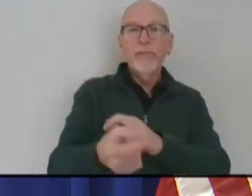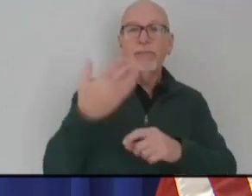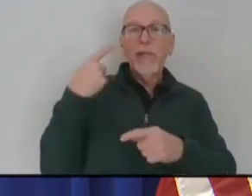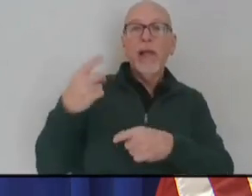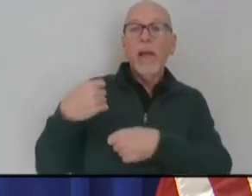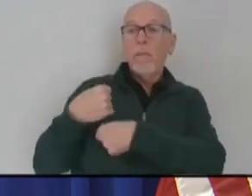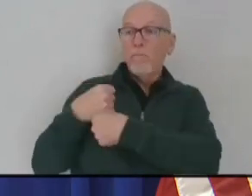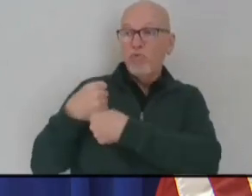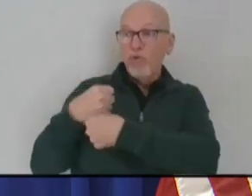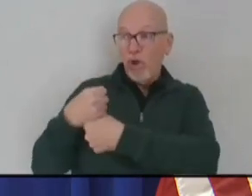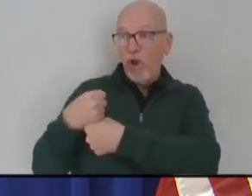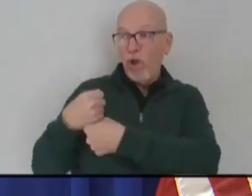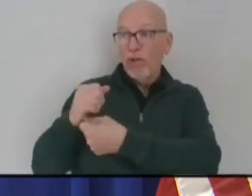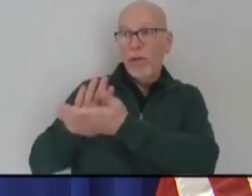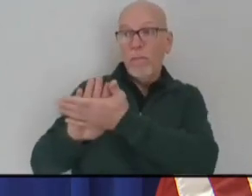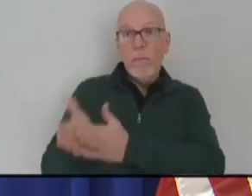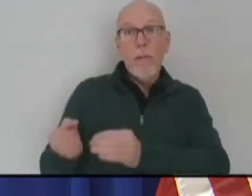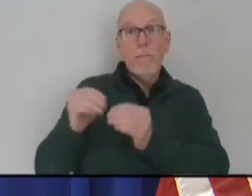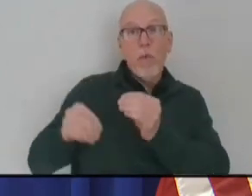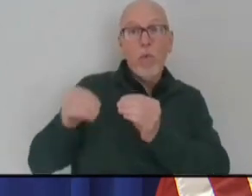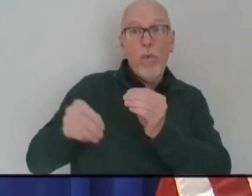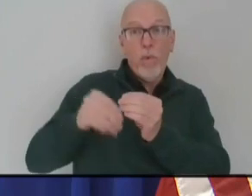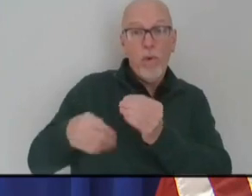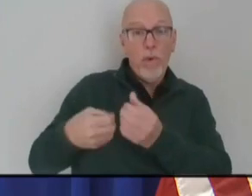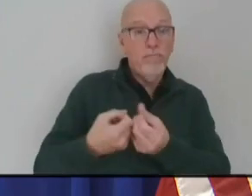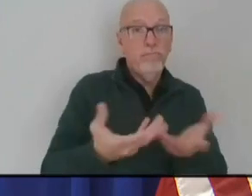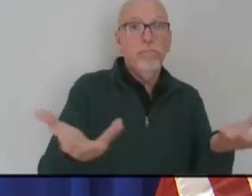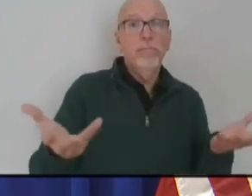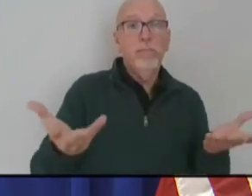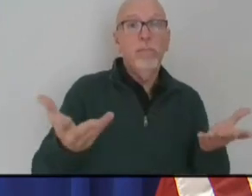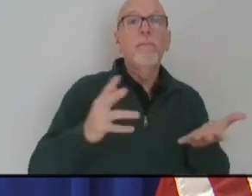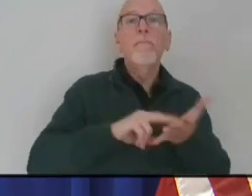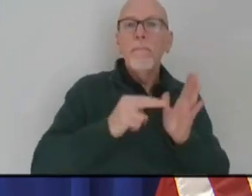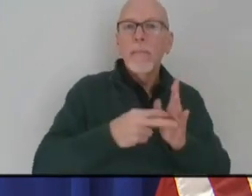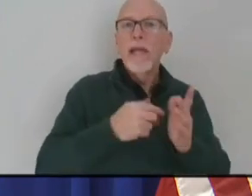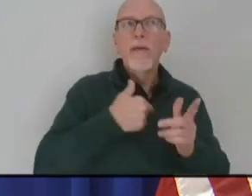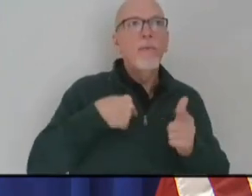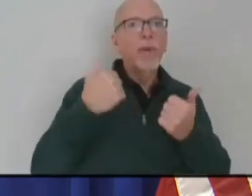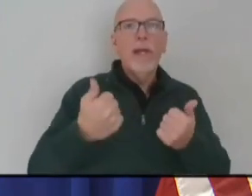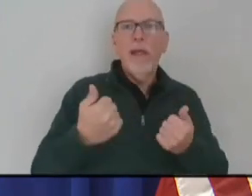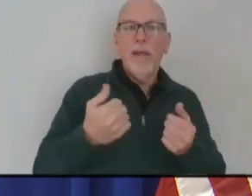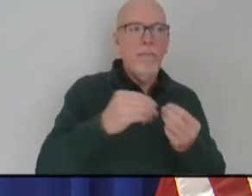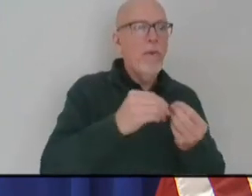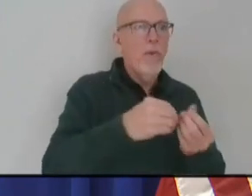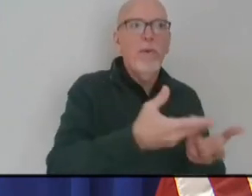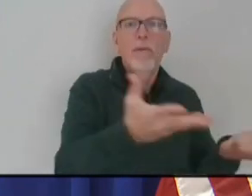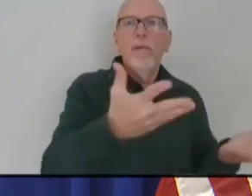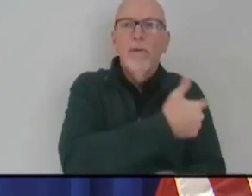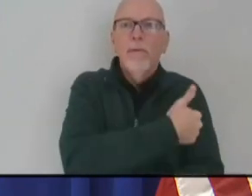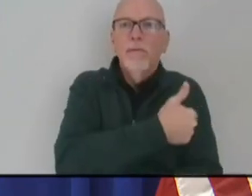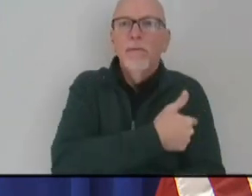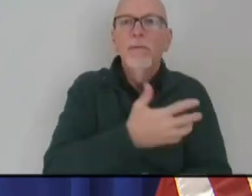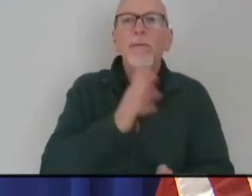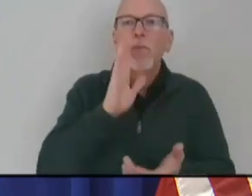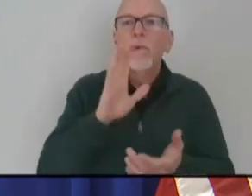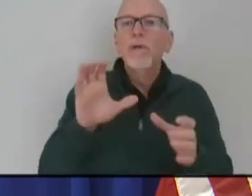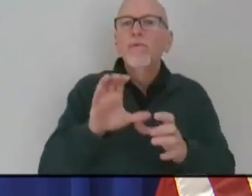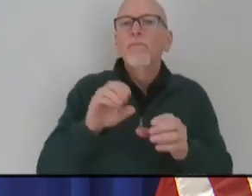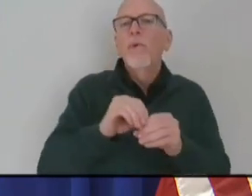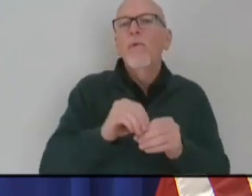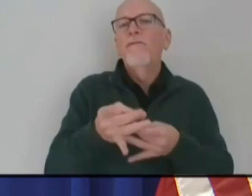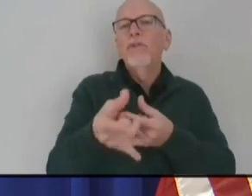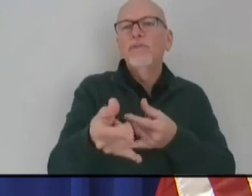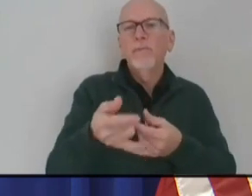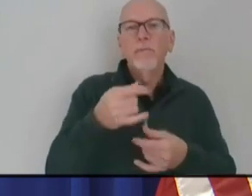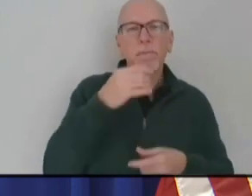supply becomes more, we're able to then obviously pass that on. And we'll do that very efficiently. So